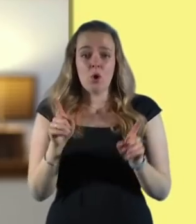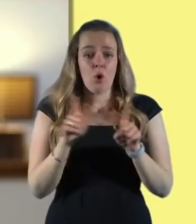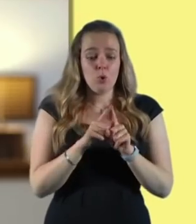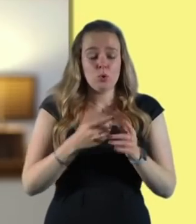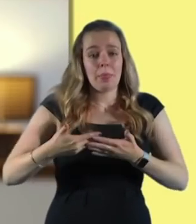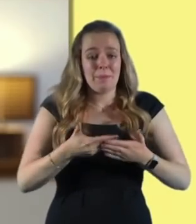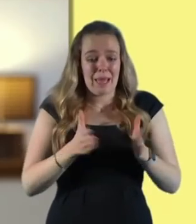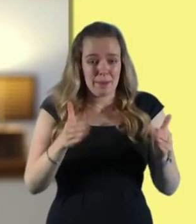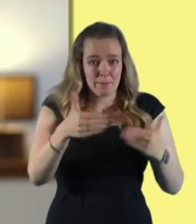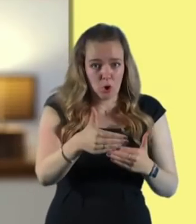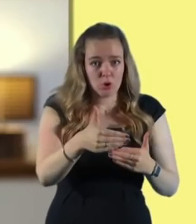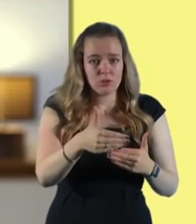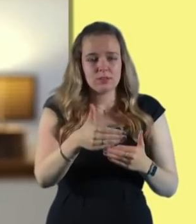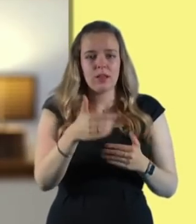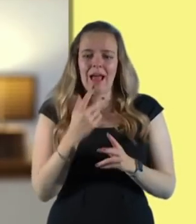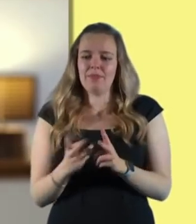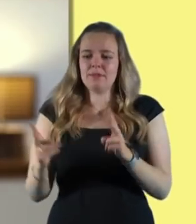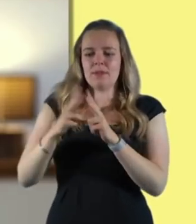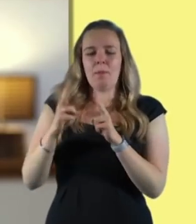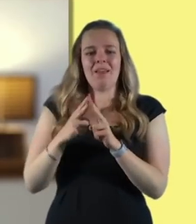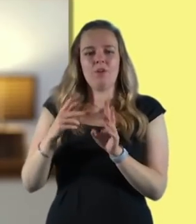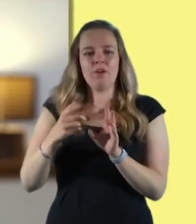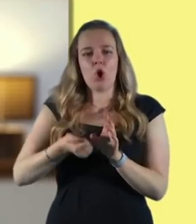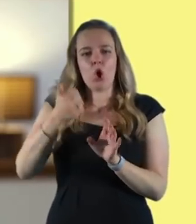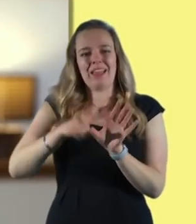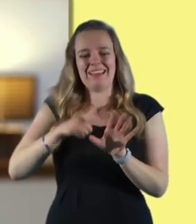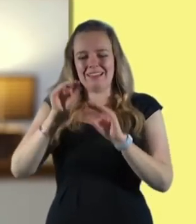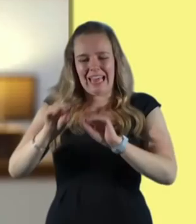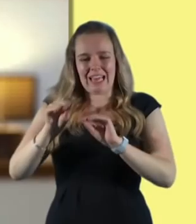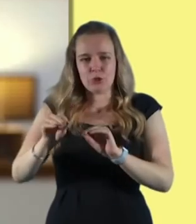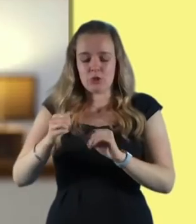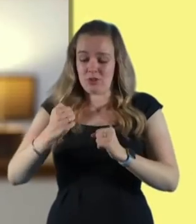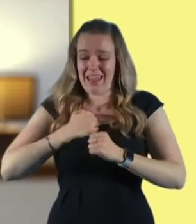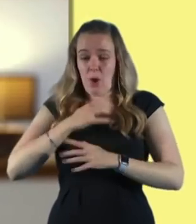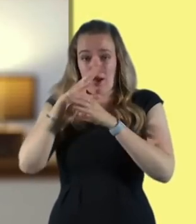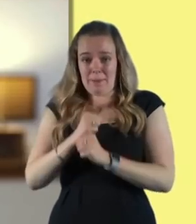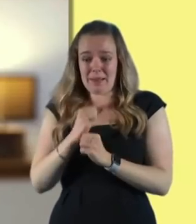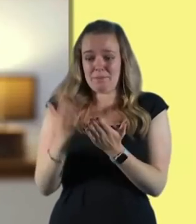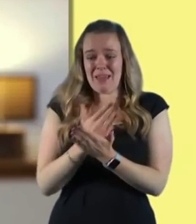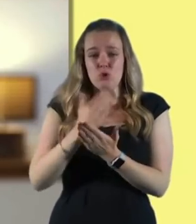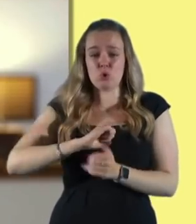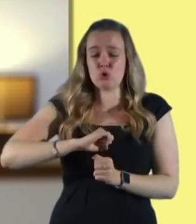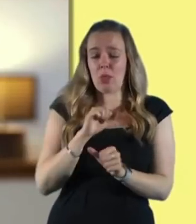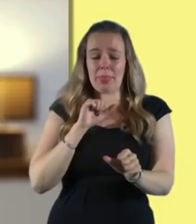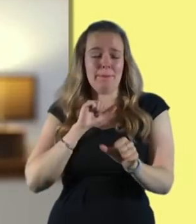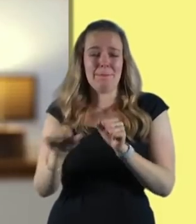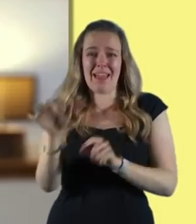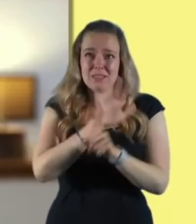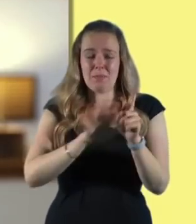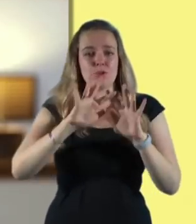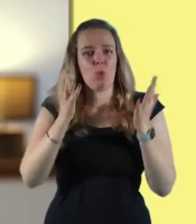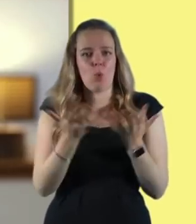doubling of early years education is part of our commitment to making Scotland the best place in the world to grow up.